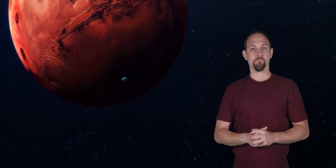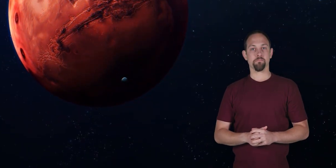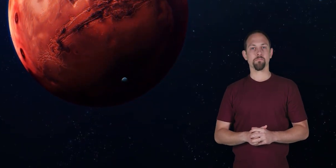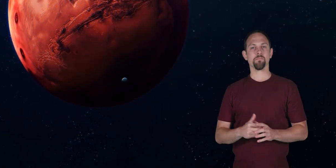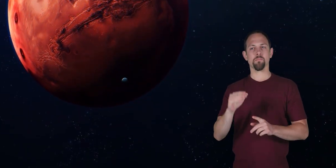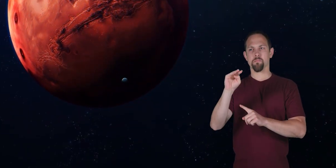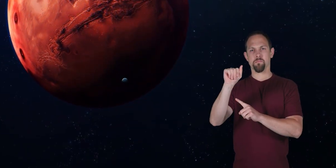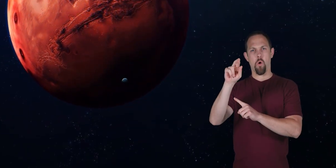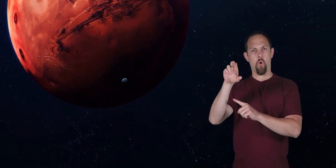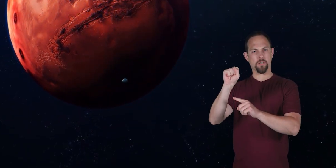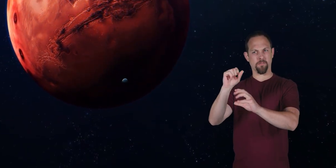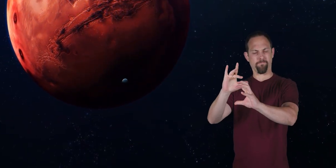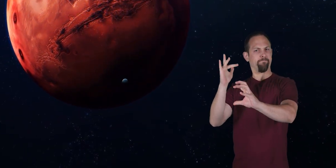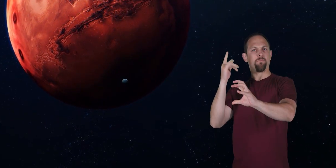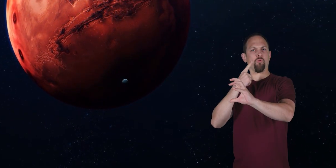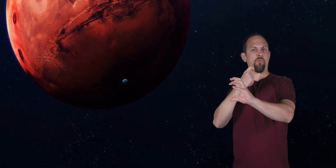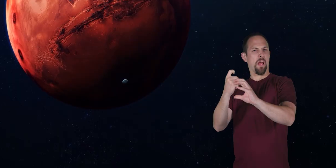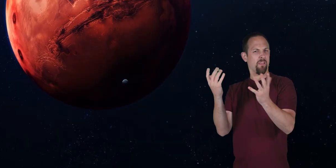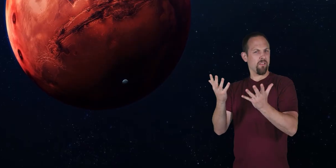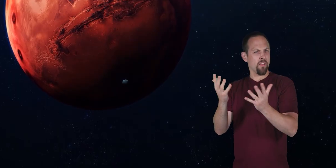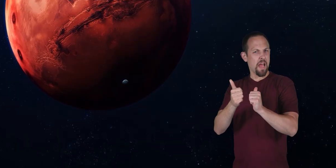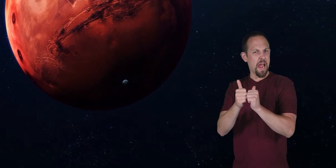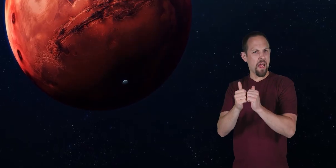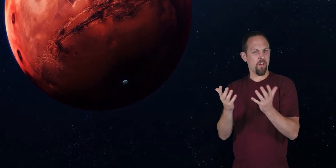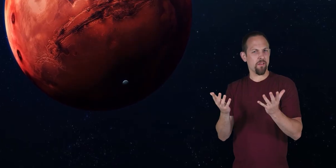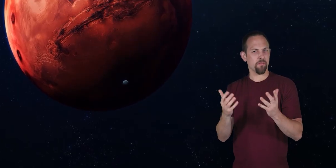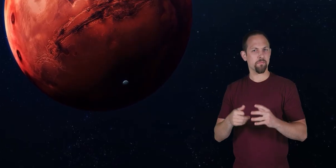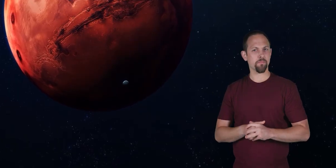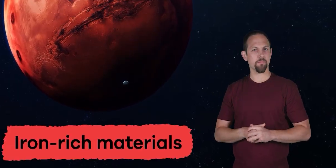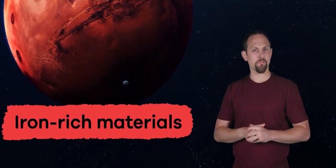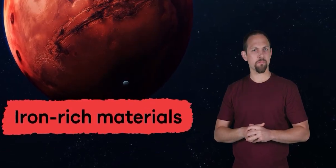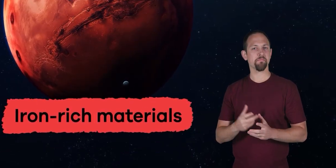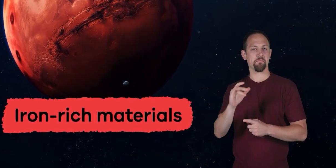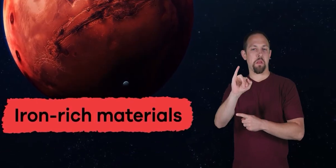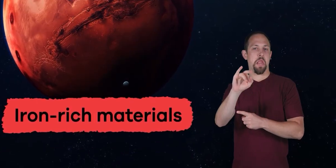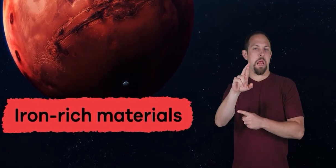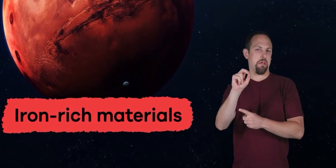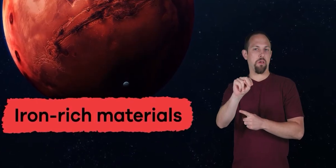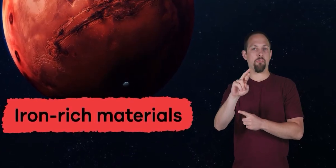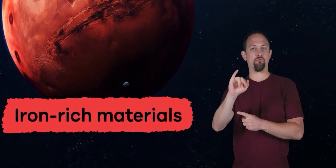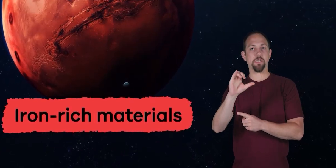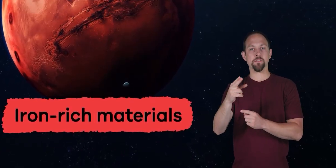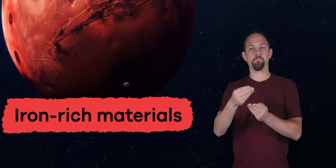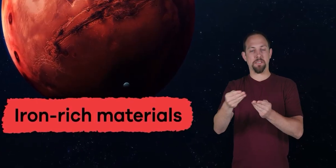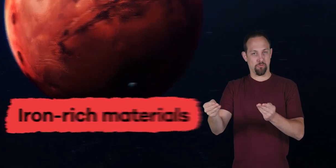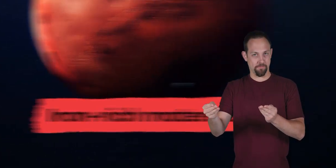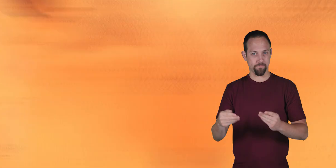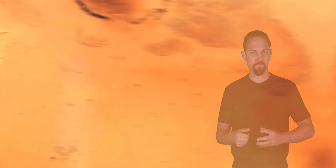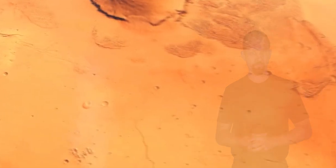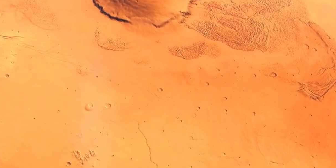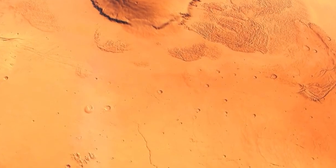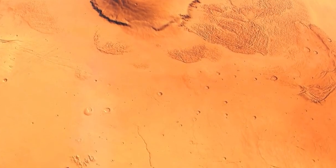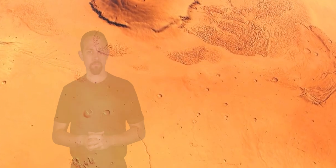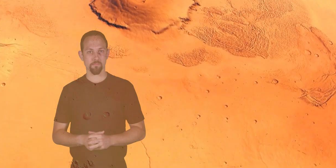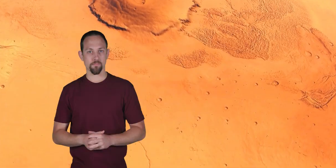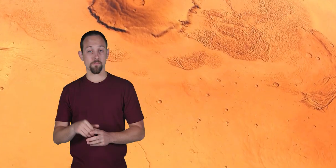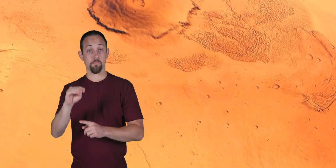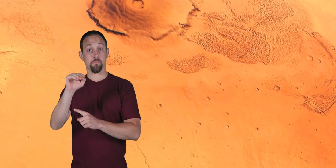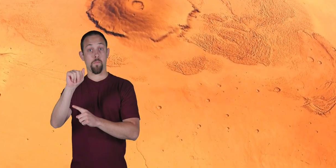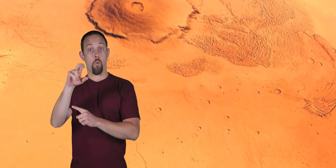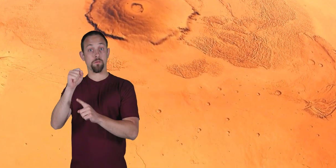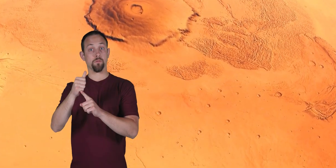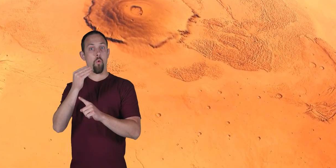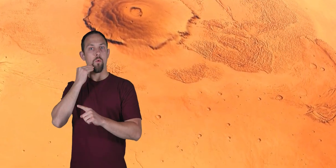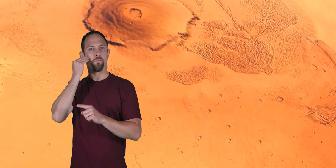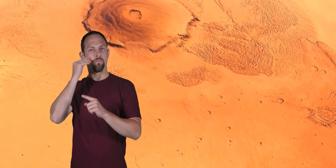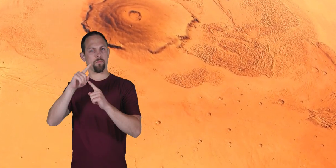What gives Mars its distinctive red color? Iron-rich materials. Mars is home